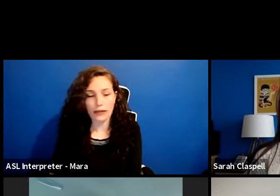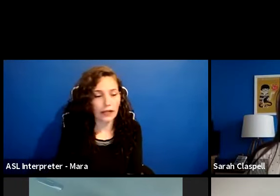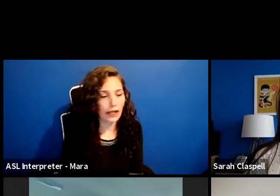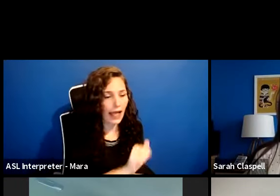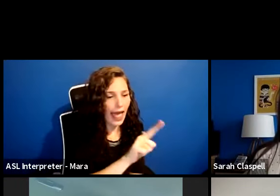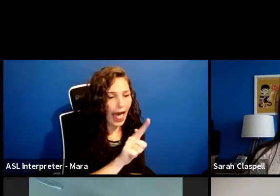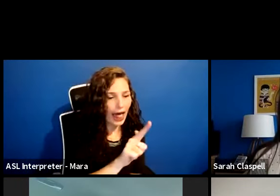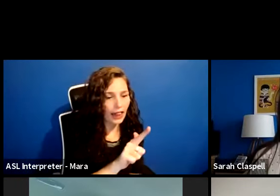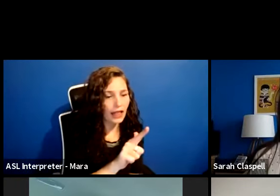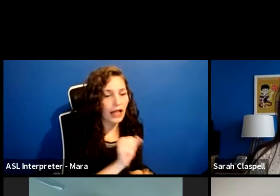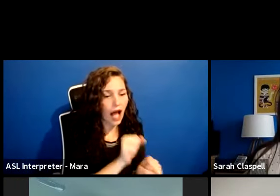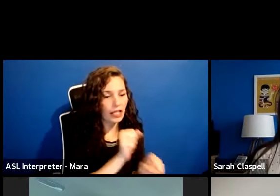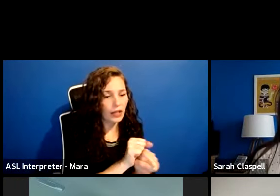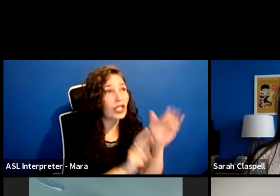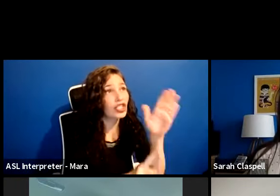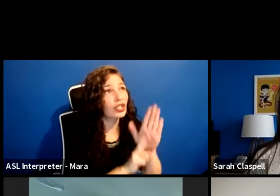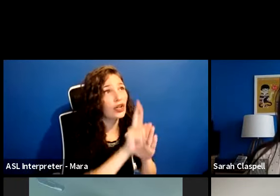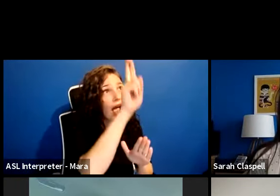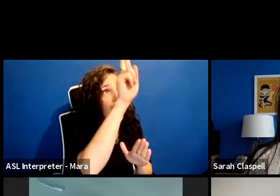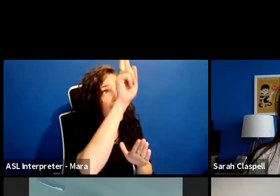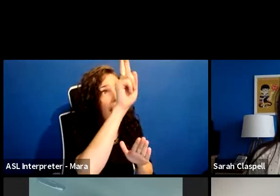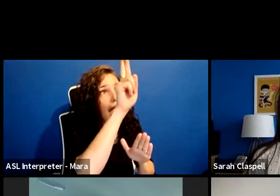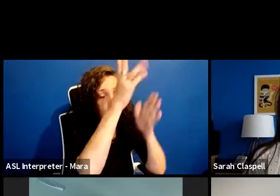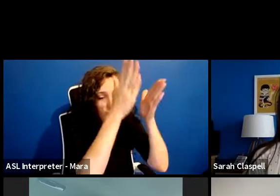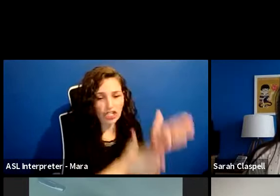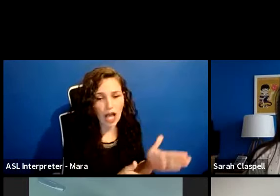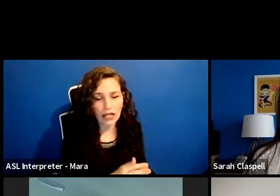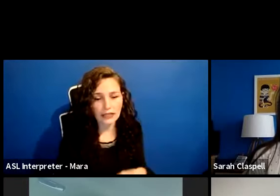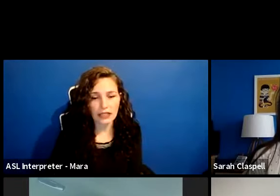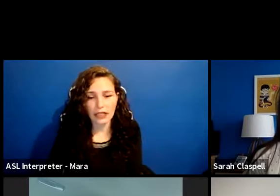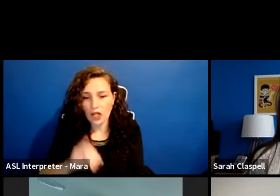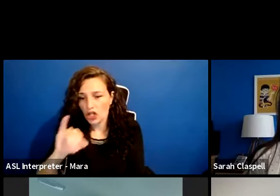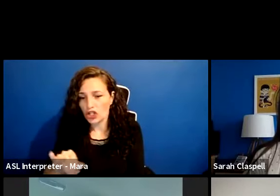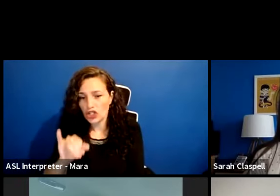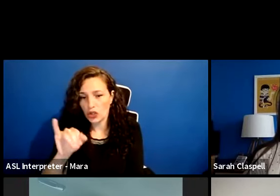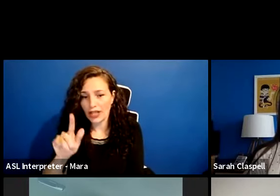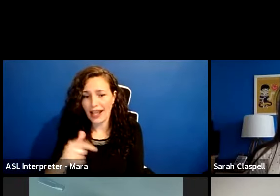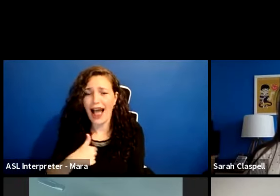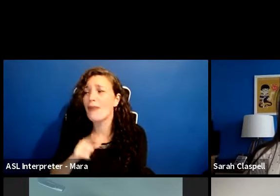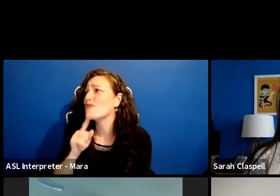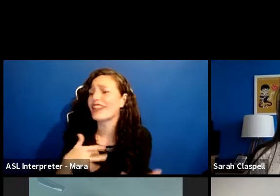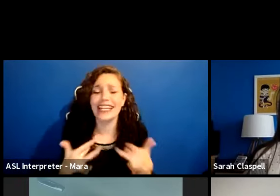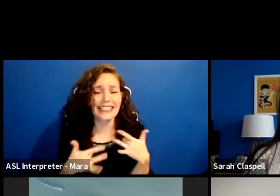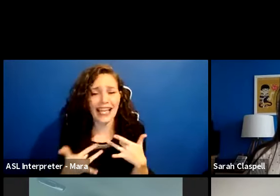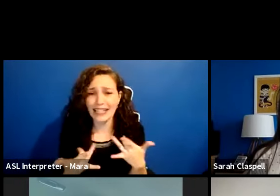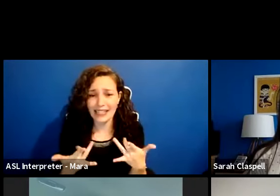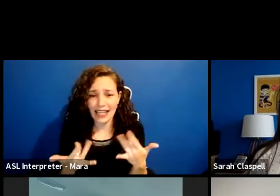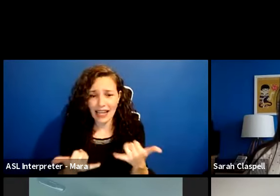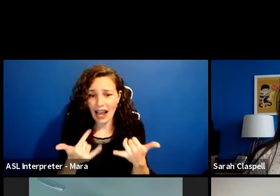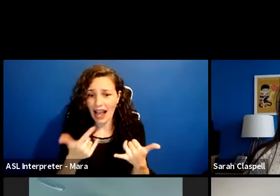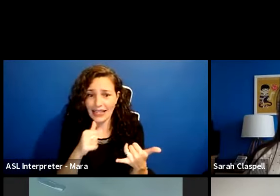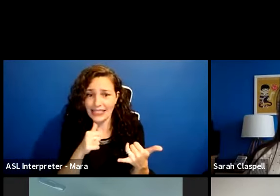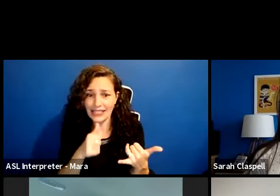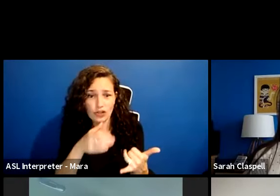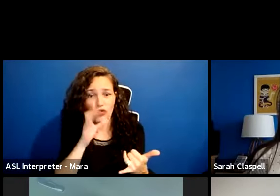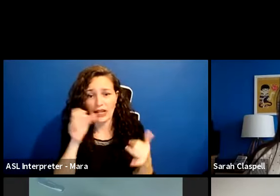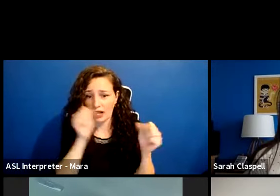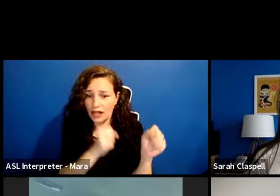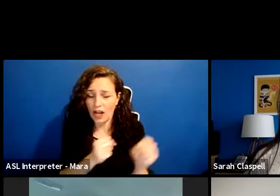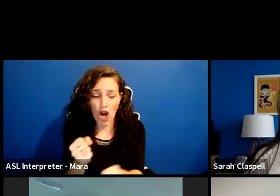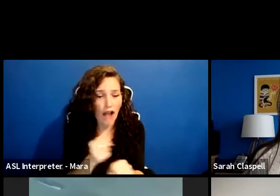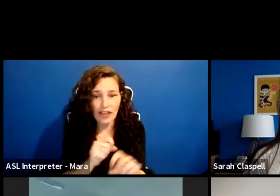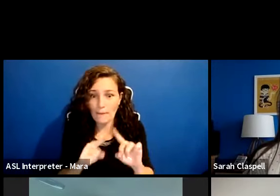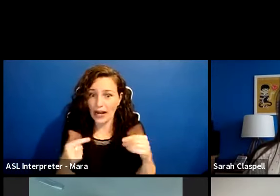Astronaut. All right. Let's see it, Juliet. Oh my goodness, you guys. I'm so excited to be here today. I do not even drink any coffee, but I'm going